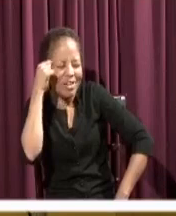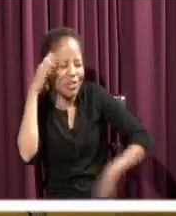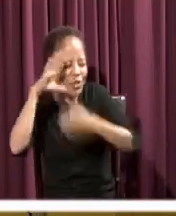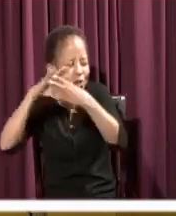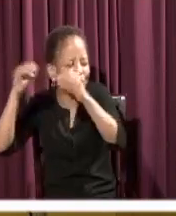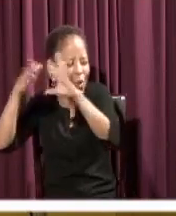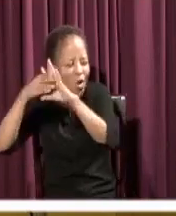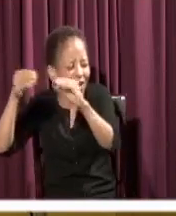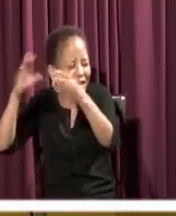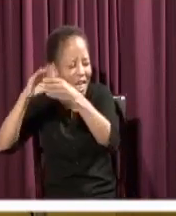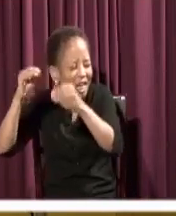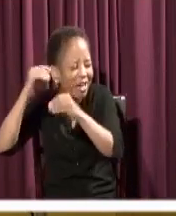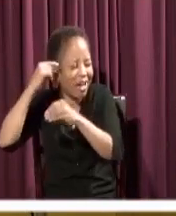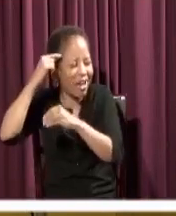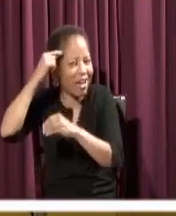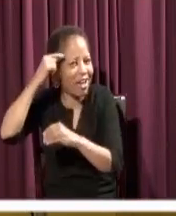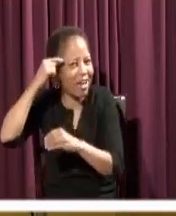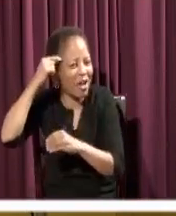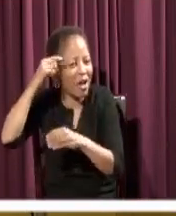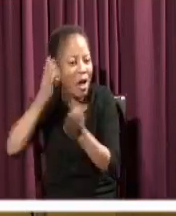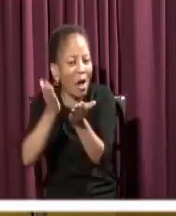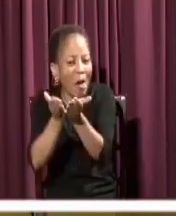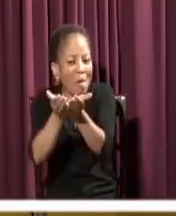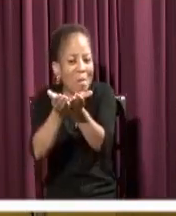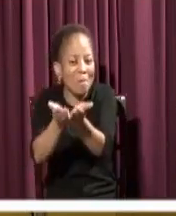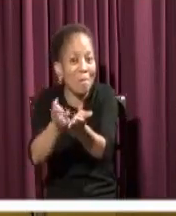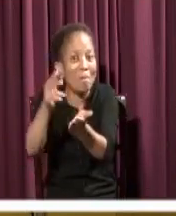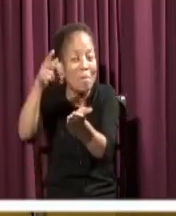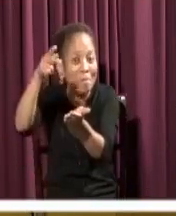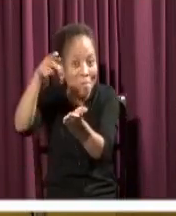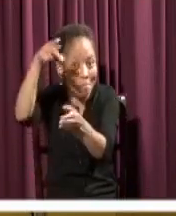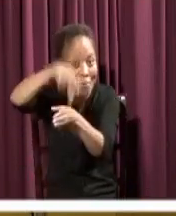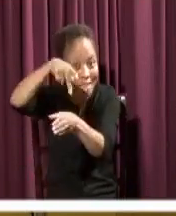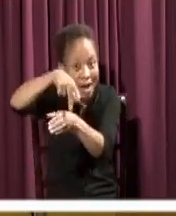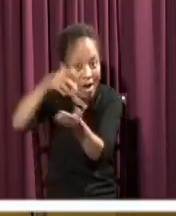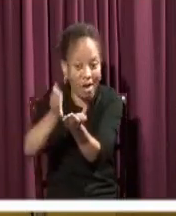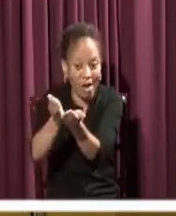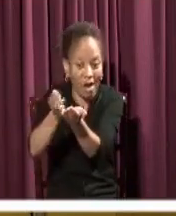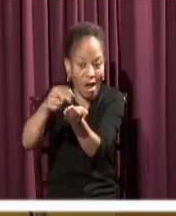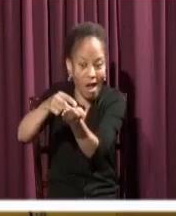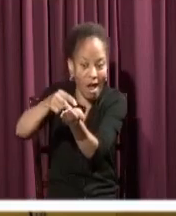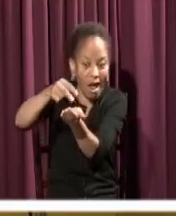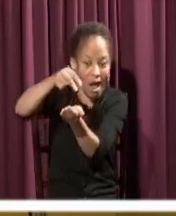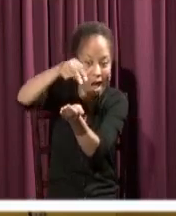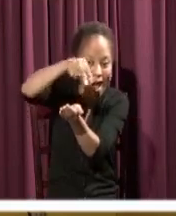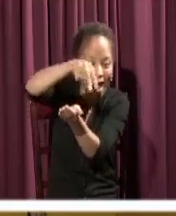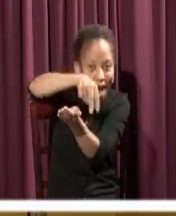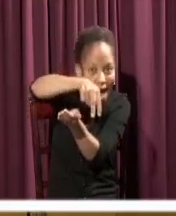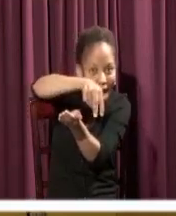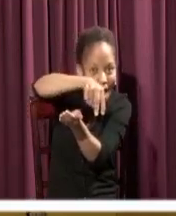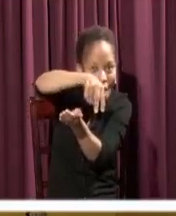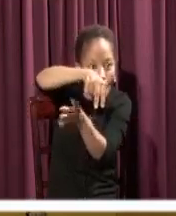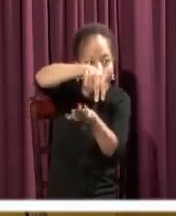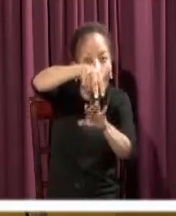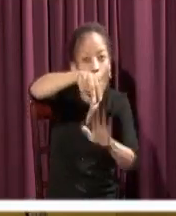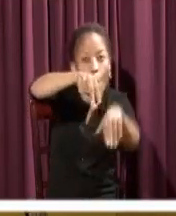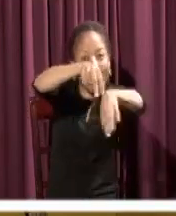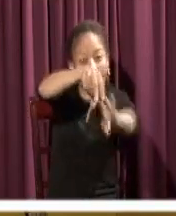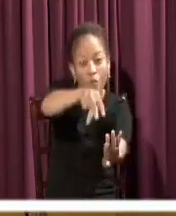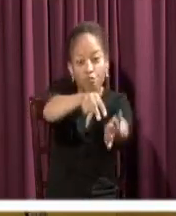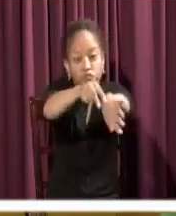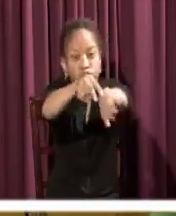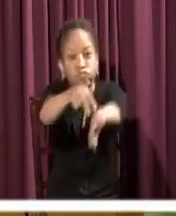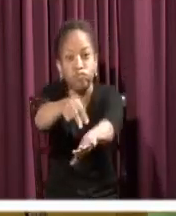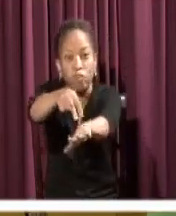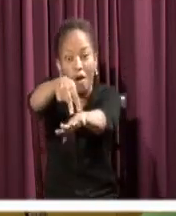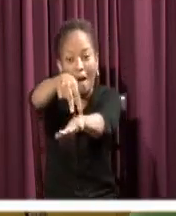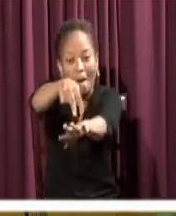picture it. He's getting out of the boat and starting to walk on this water that is turbulent. This water that is uncertain. This